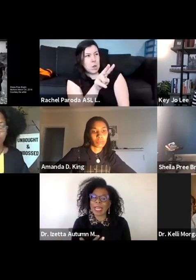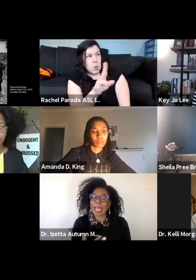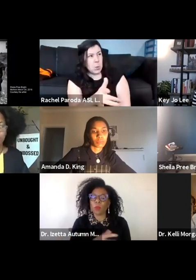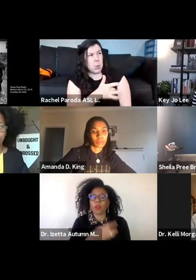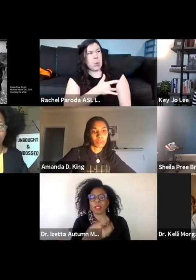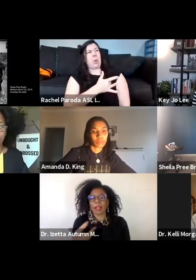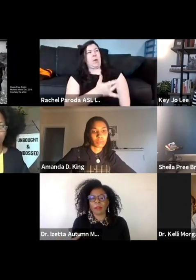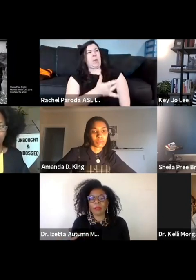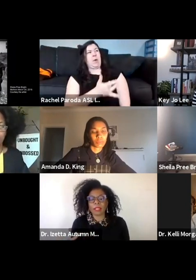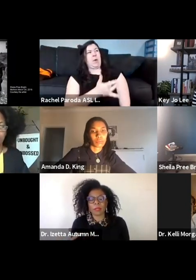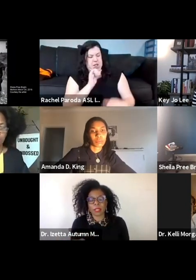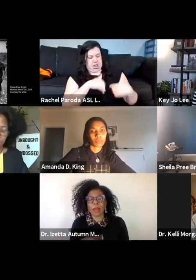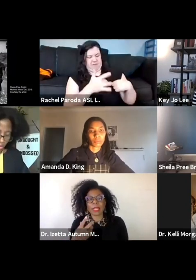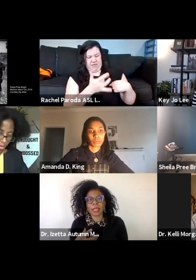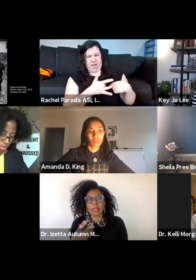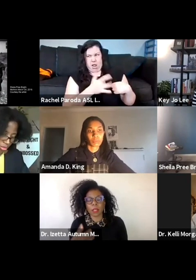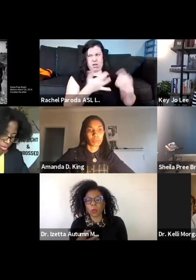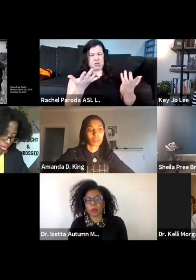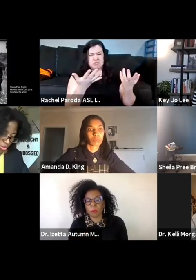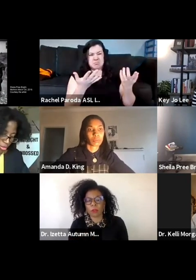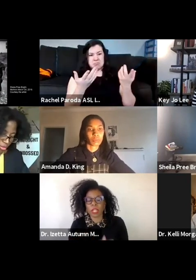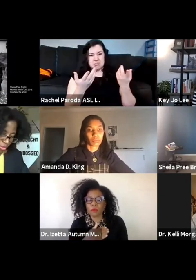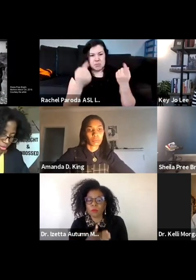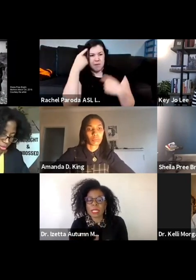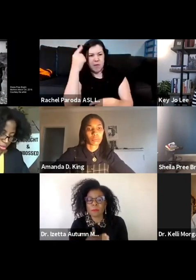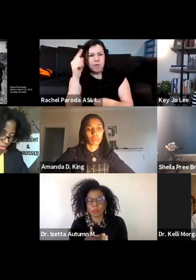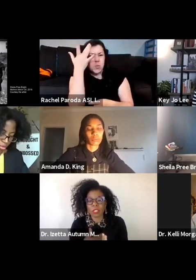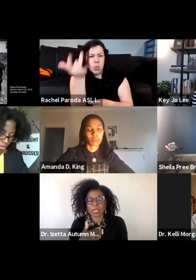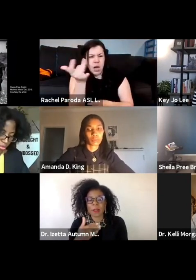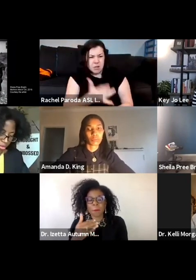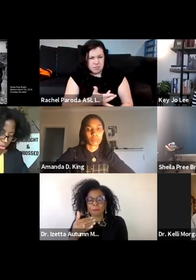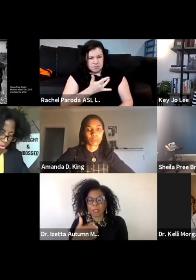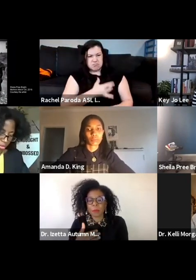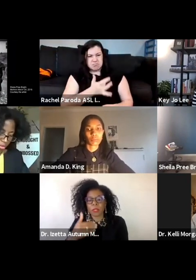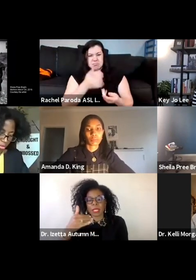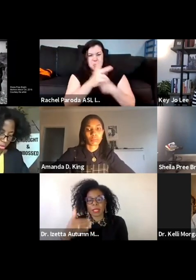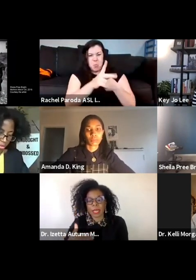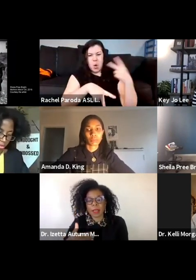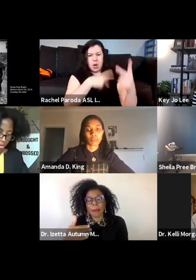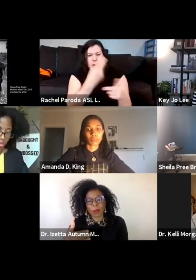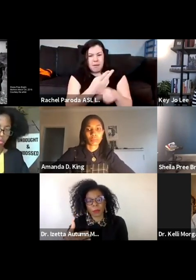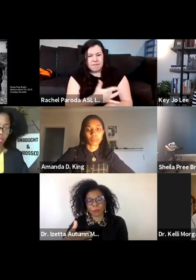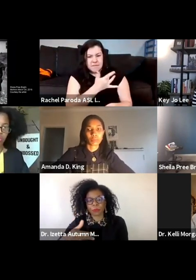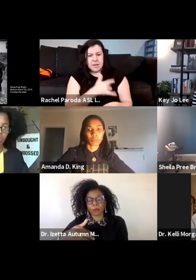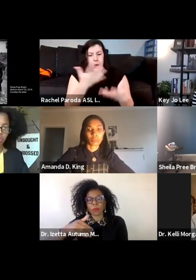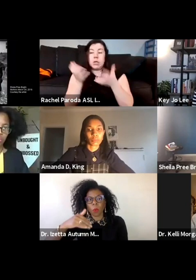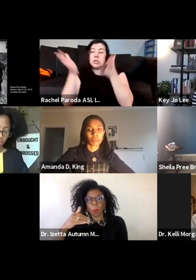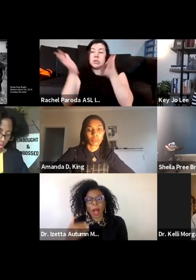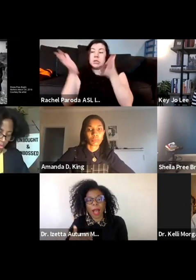is that and where is that grounded within so i think an inquiry approach and really pushing people to think about